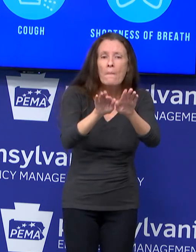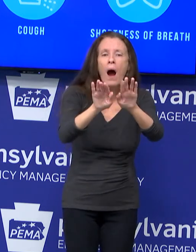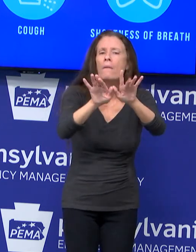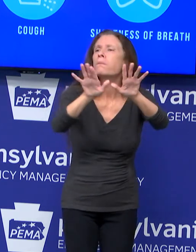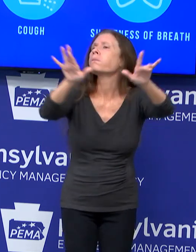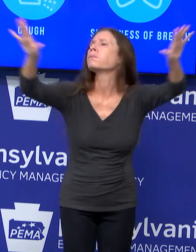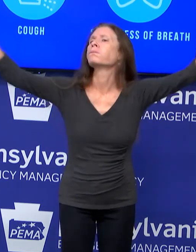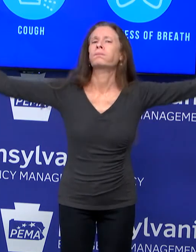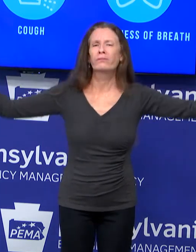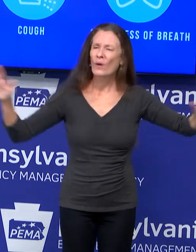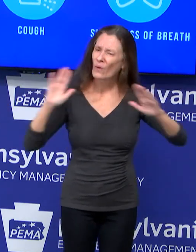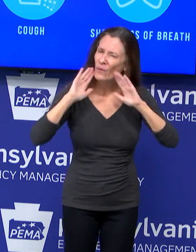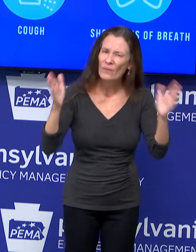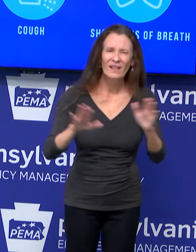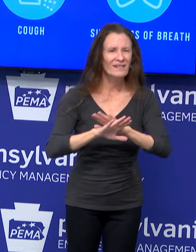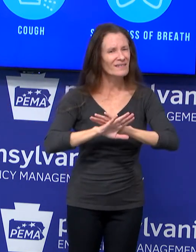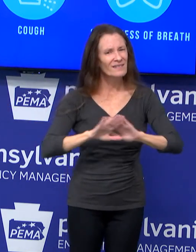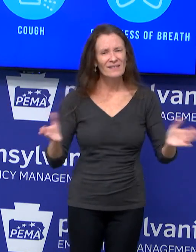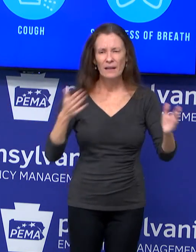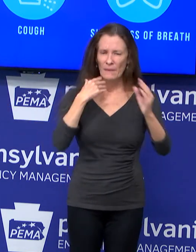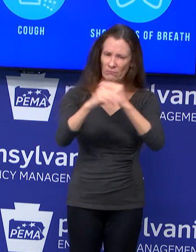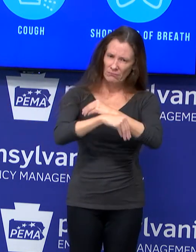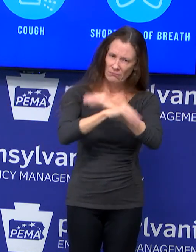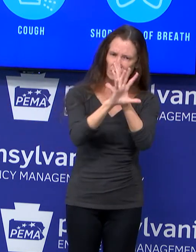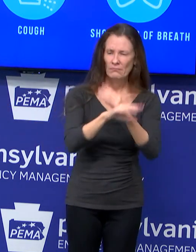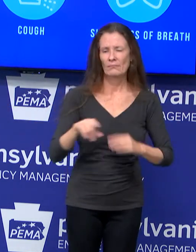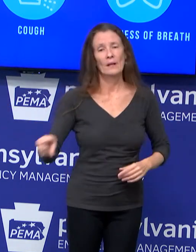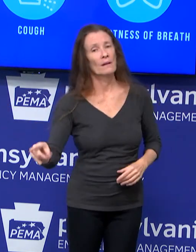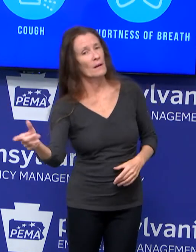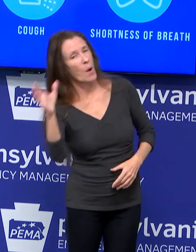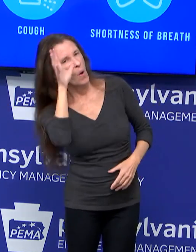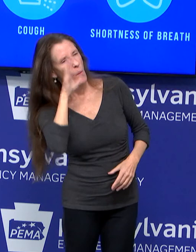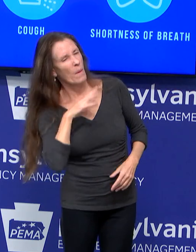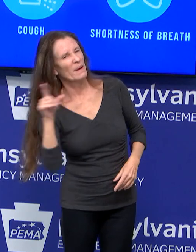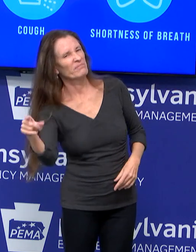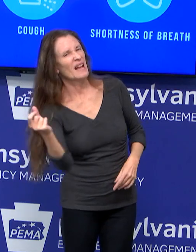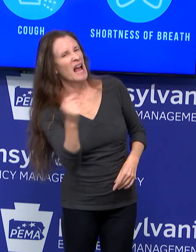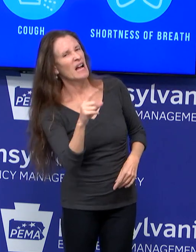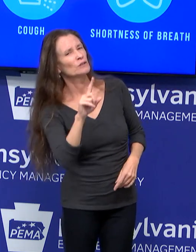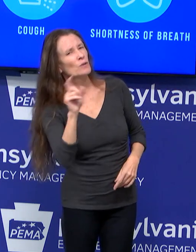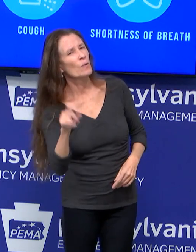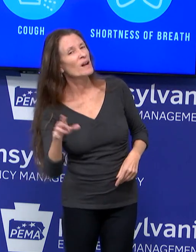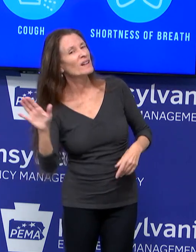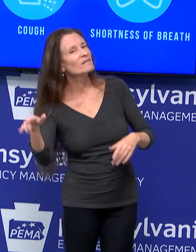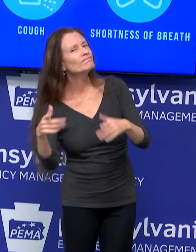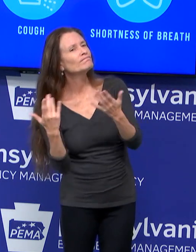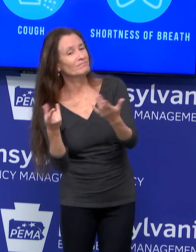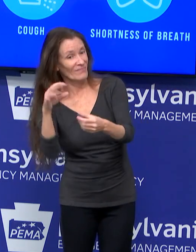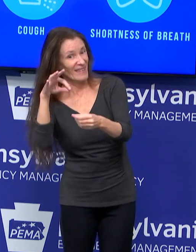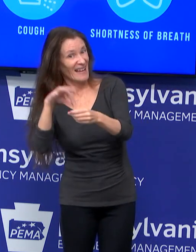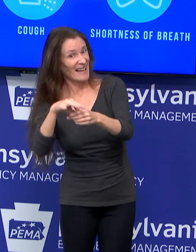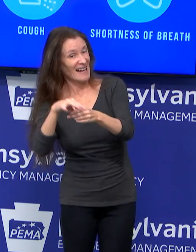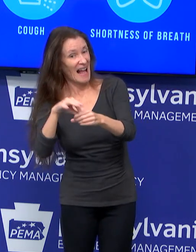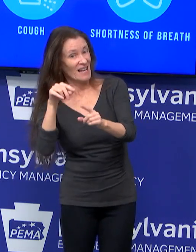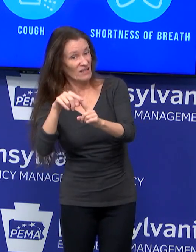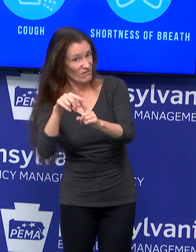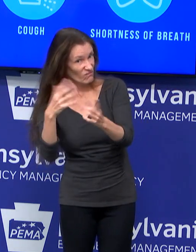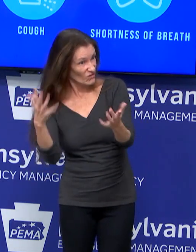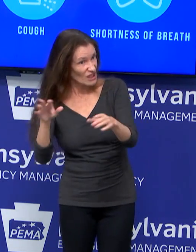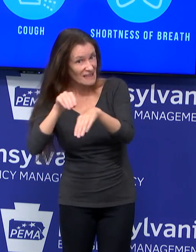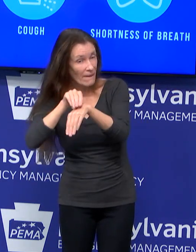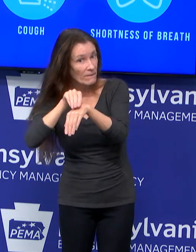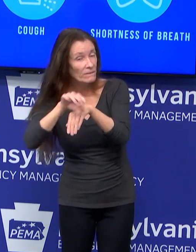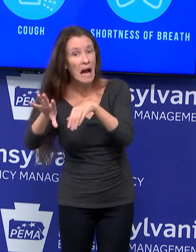Any further questions? Yeah. Any indication that election day had any effect on some of the increases?